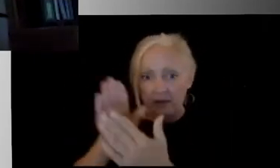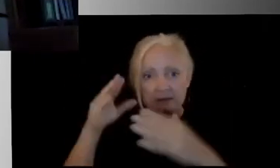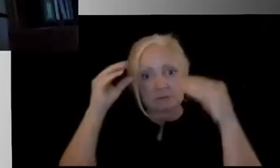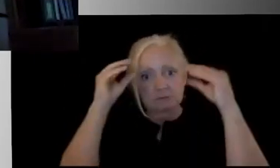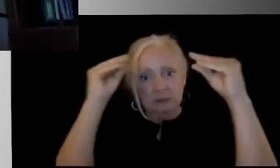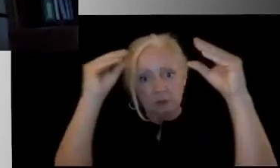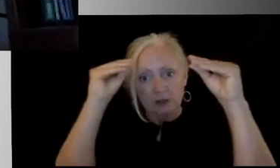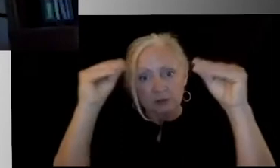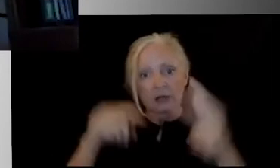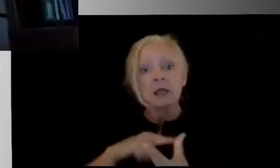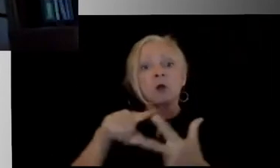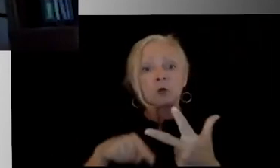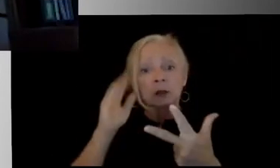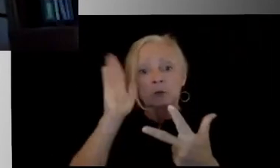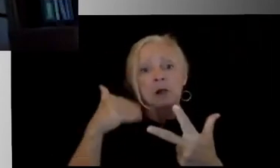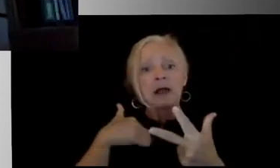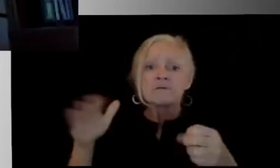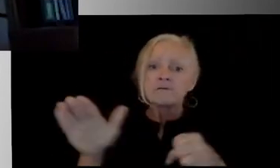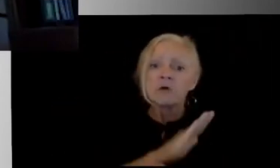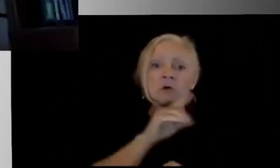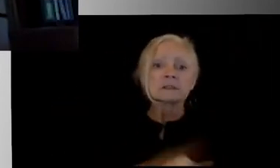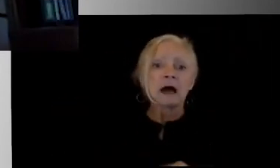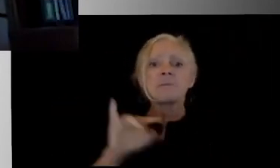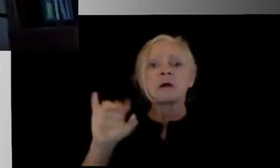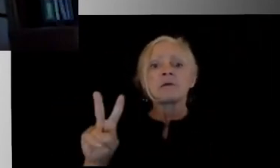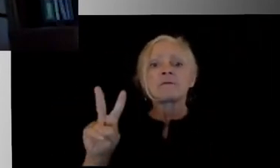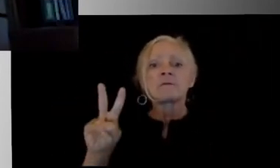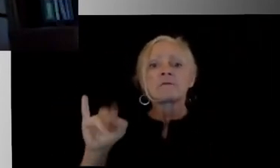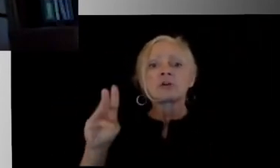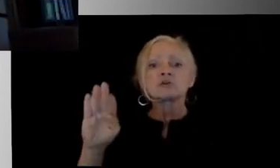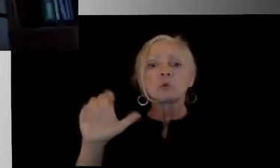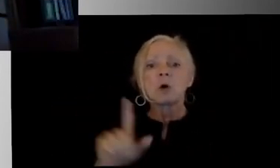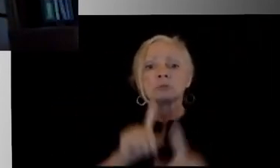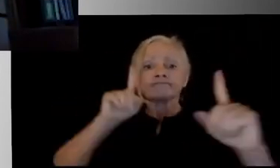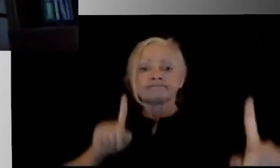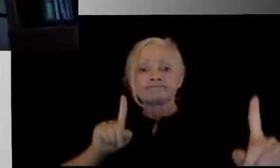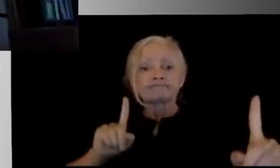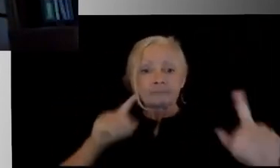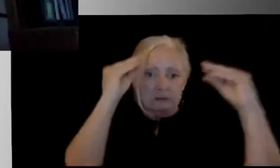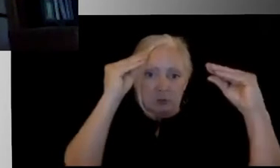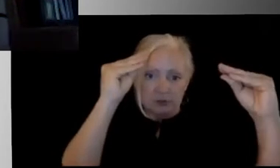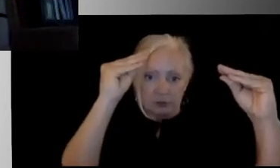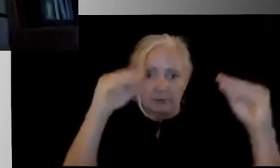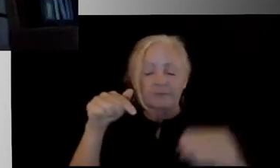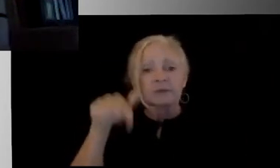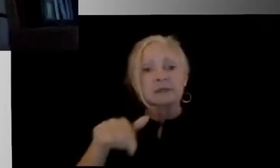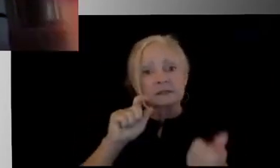start with full-time virtual or remote instruction. I think, as we know, this is changing daily.